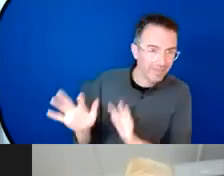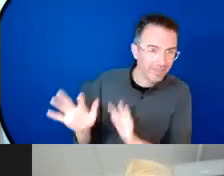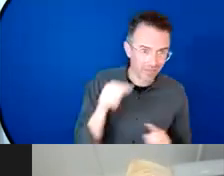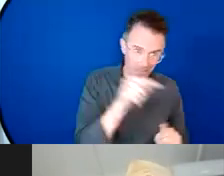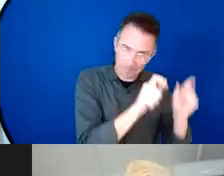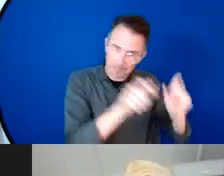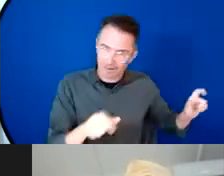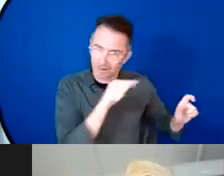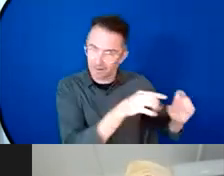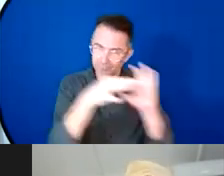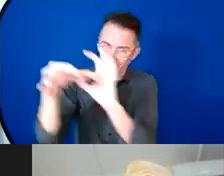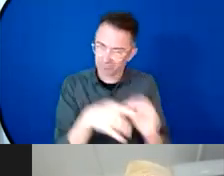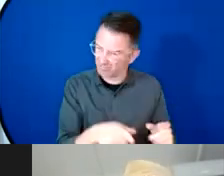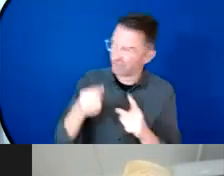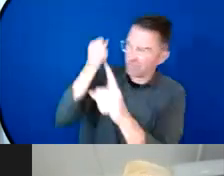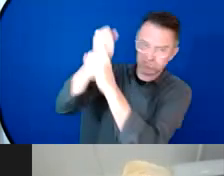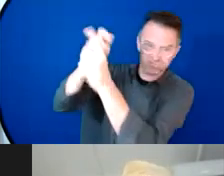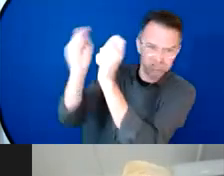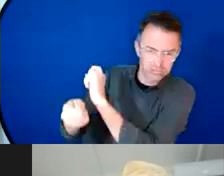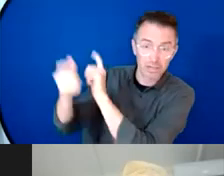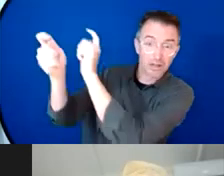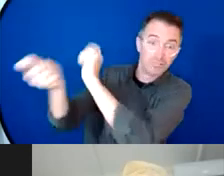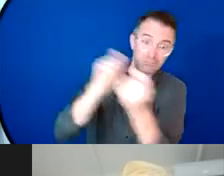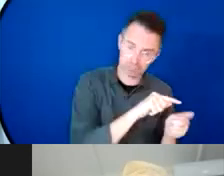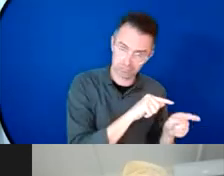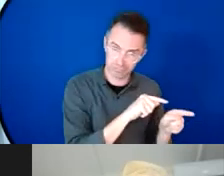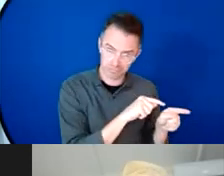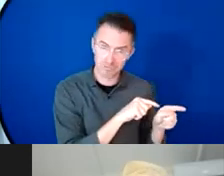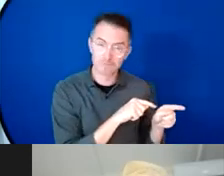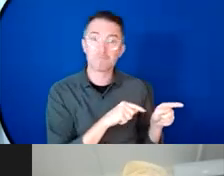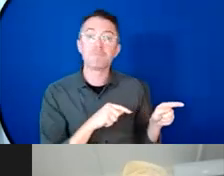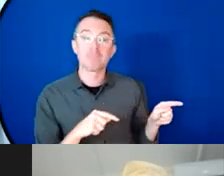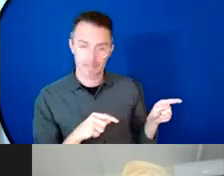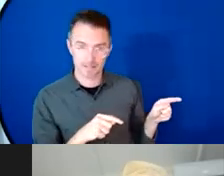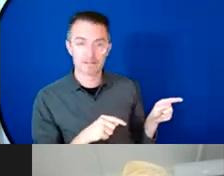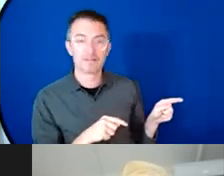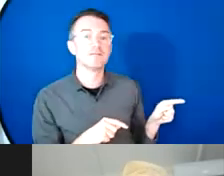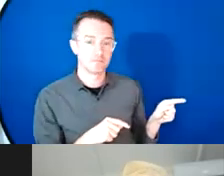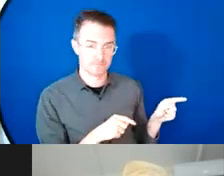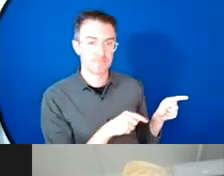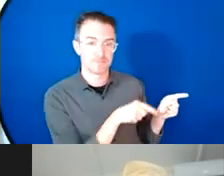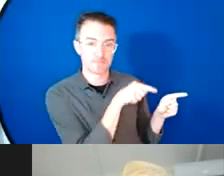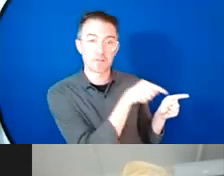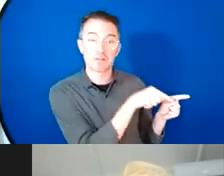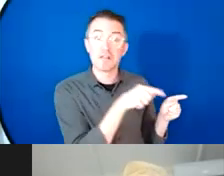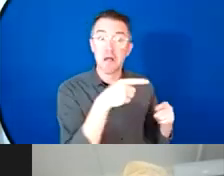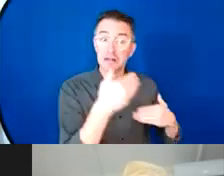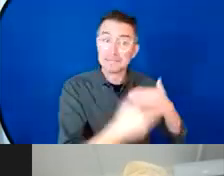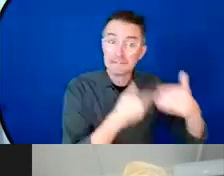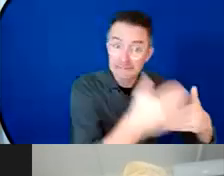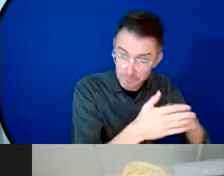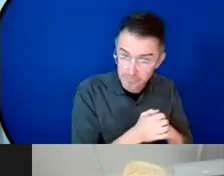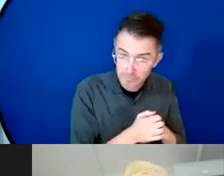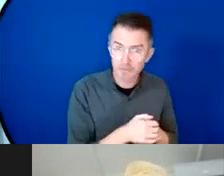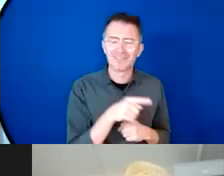the sense of protection is endangered in the future as well as the present too it is negatively impacting our health and